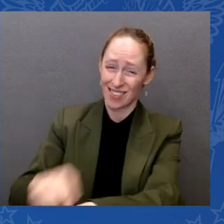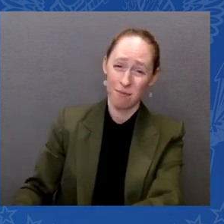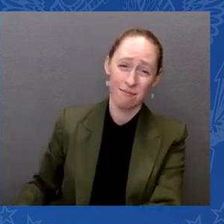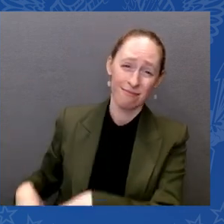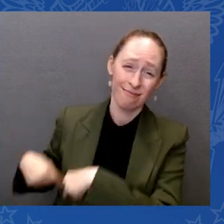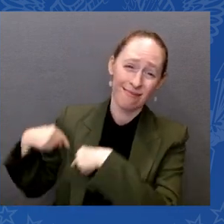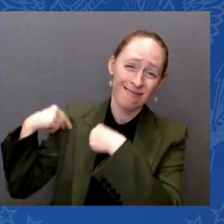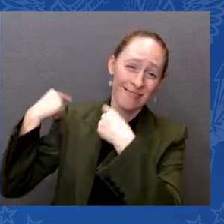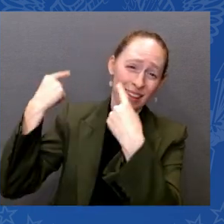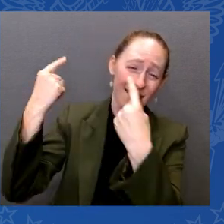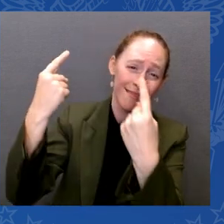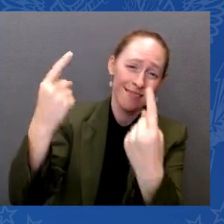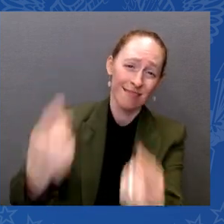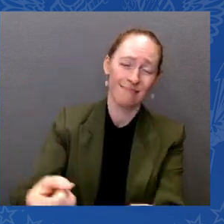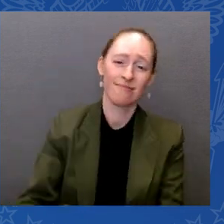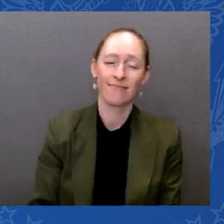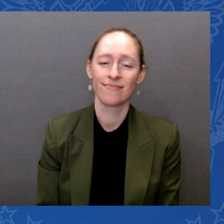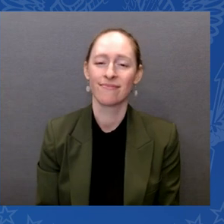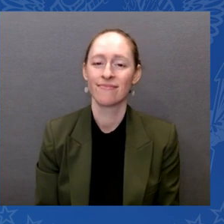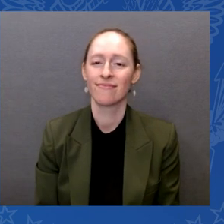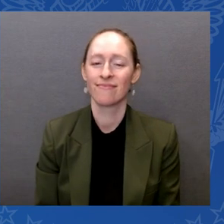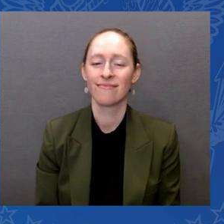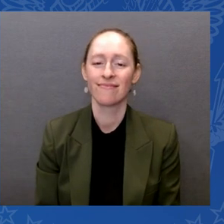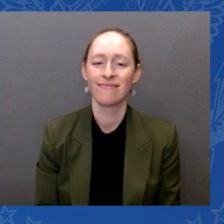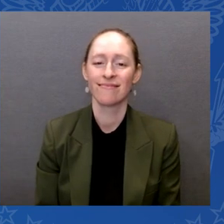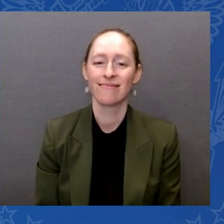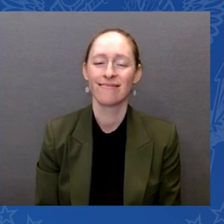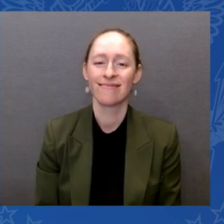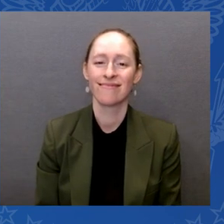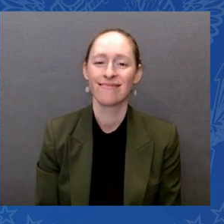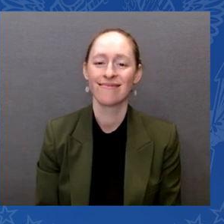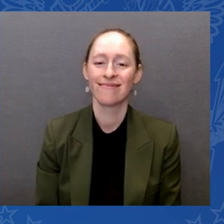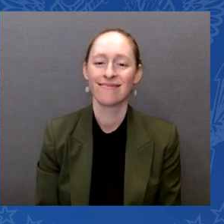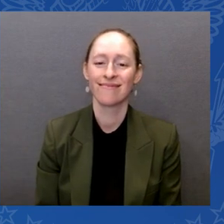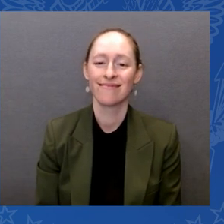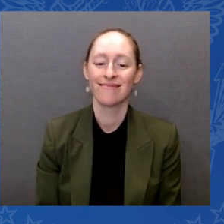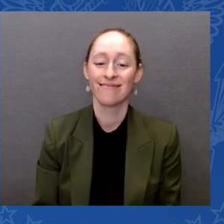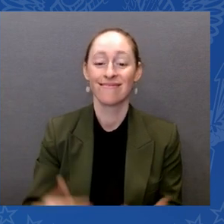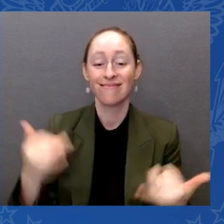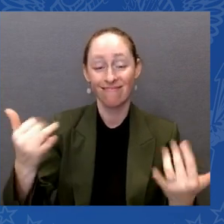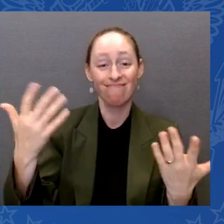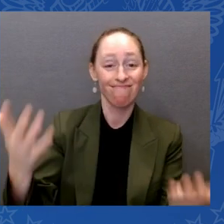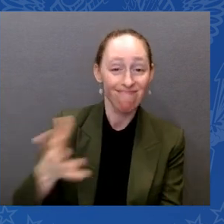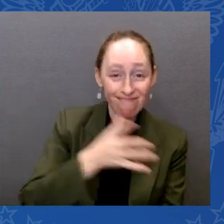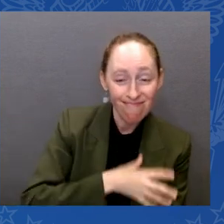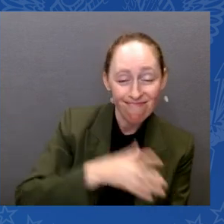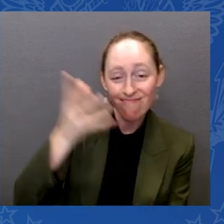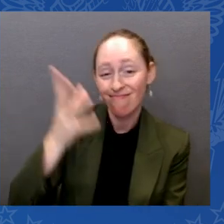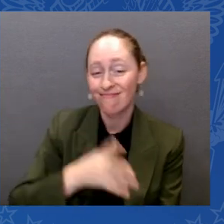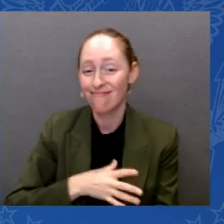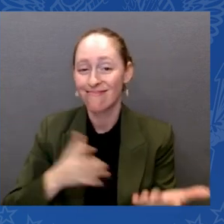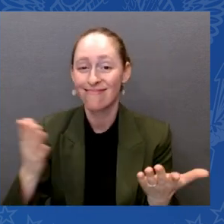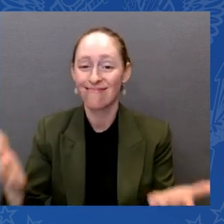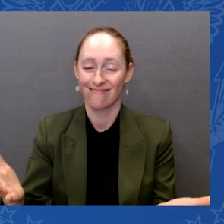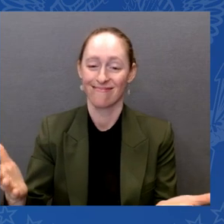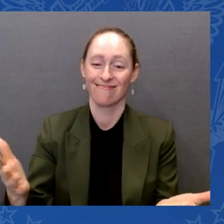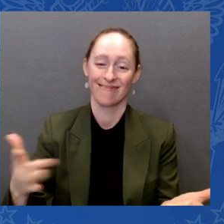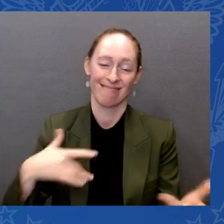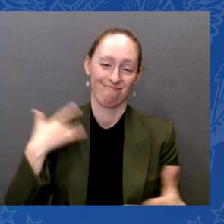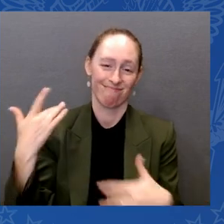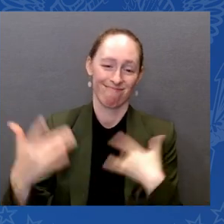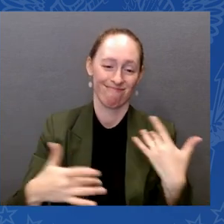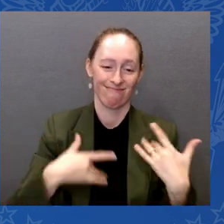Now, ladies and gentlemen, it is my distinct pleasure and great honor to introduce